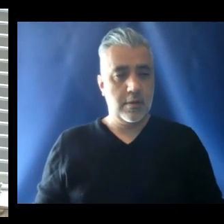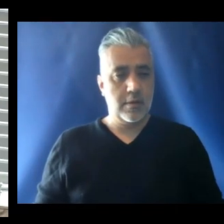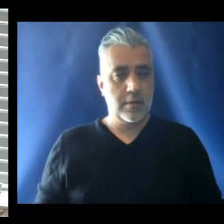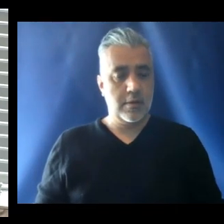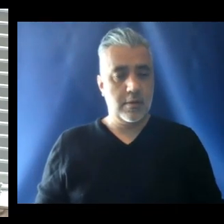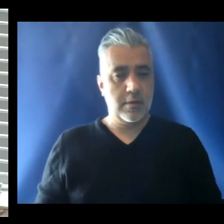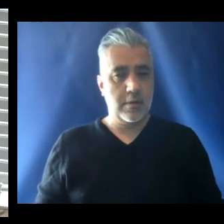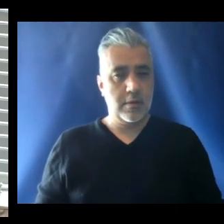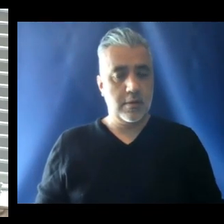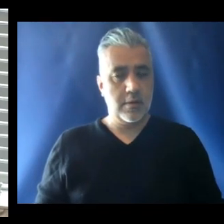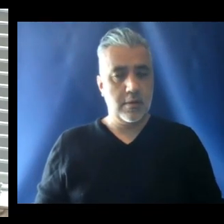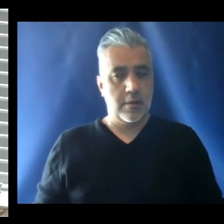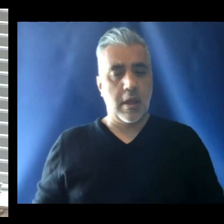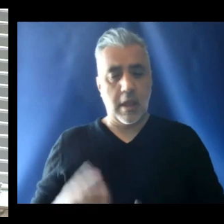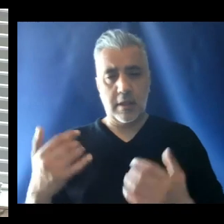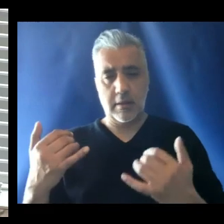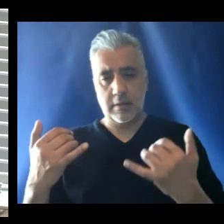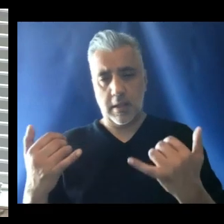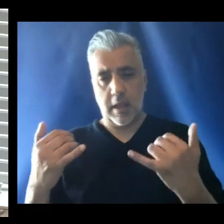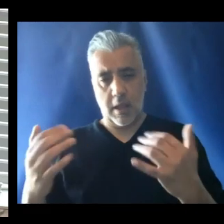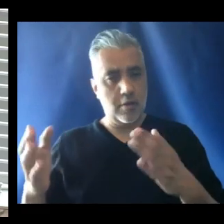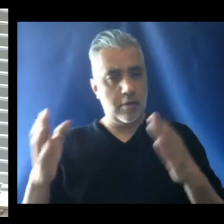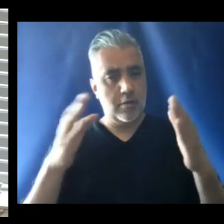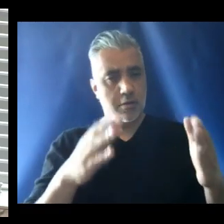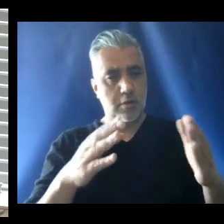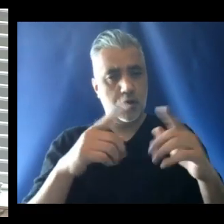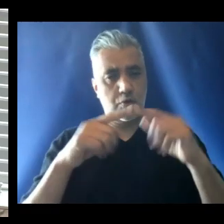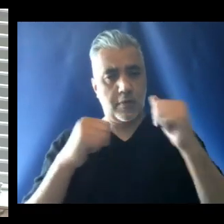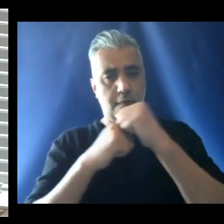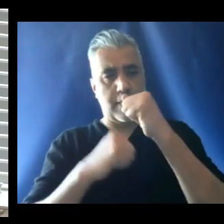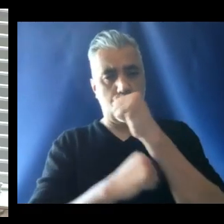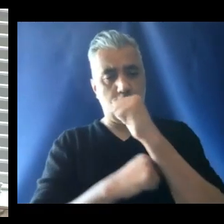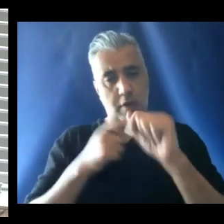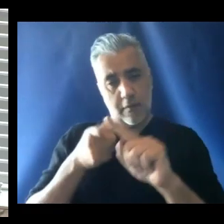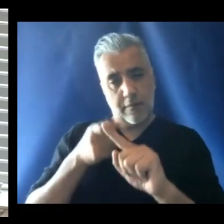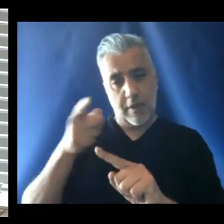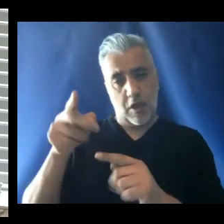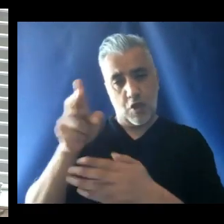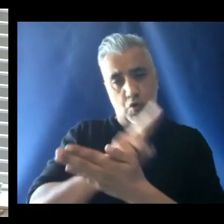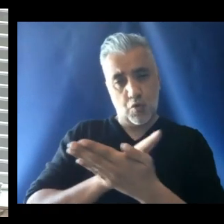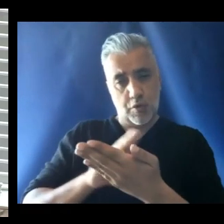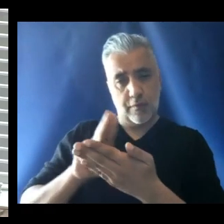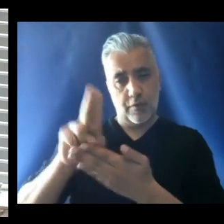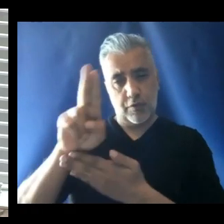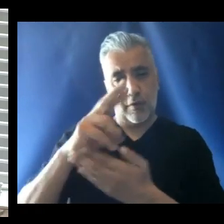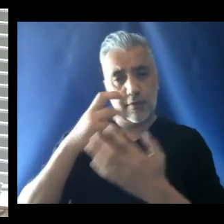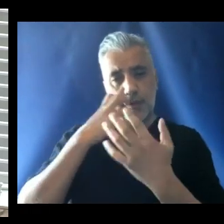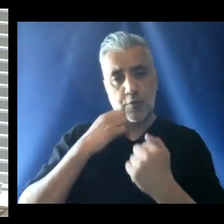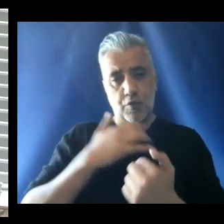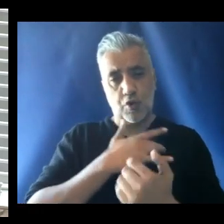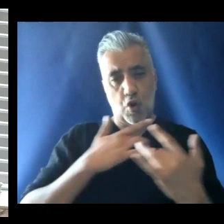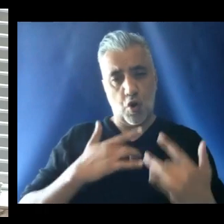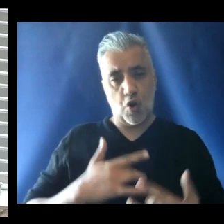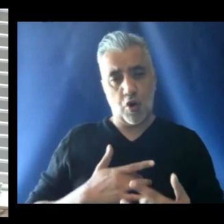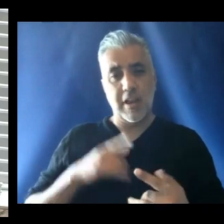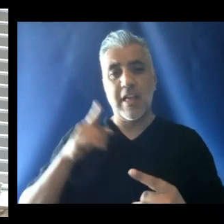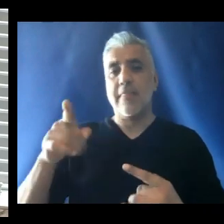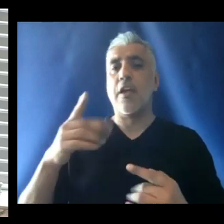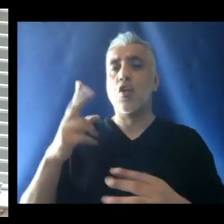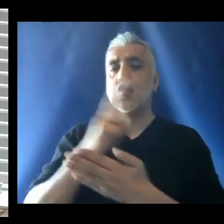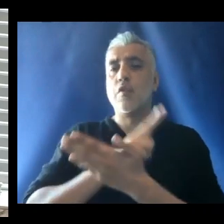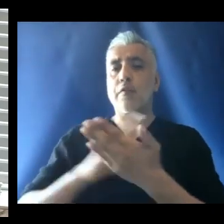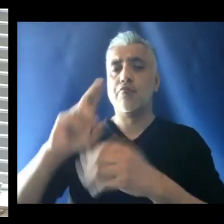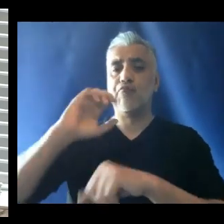I'm referring now to the founder of this university of the Sacred Heart, which is in Rome.